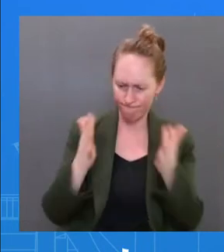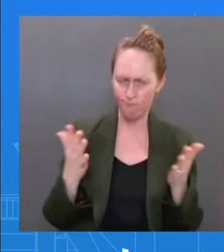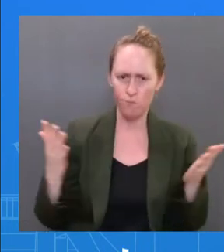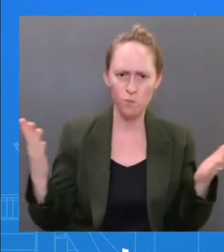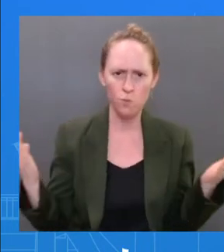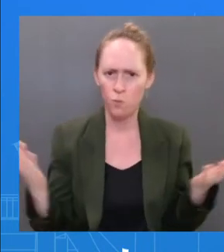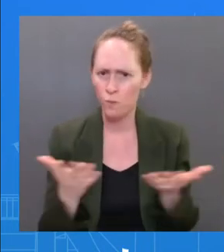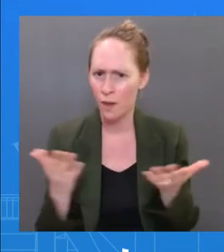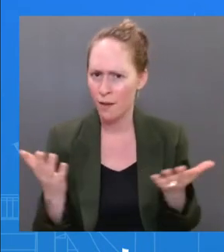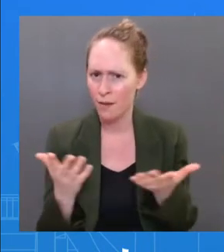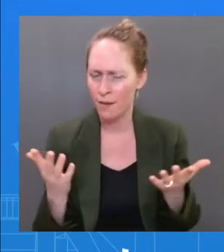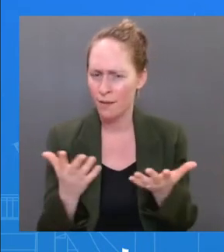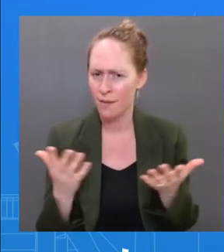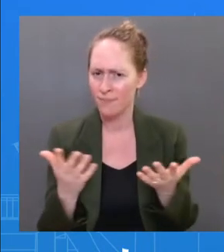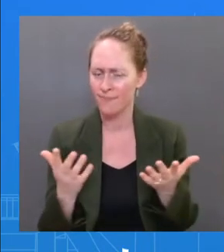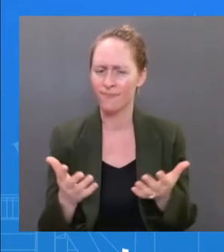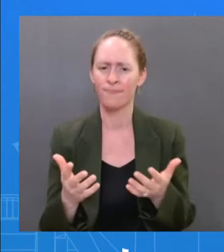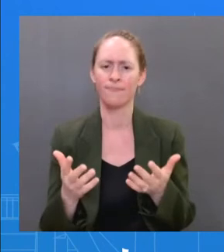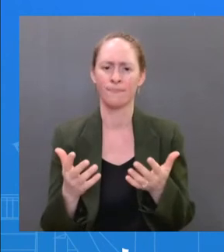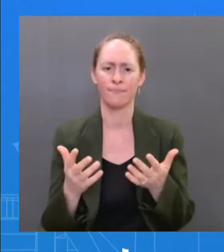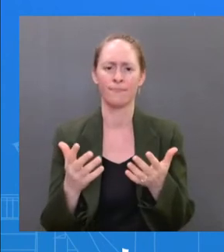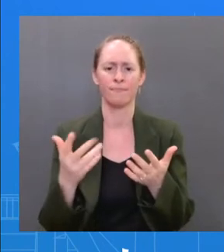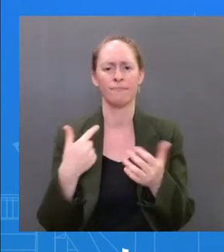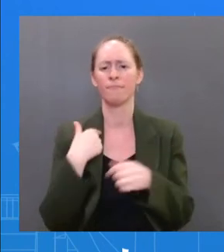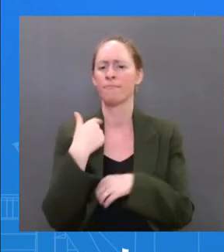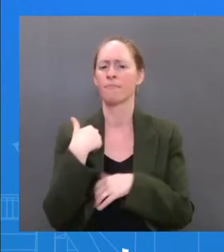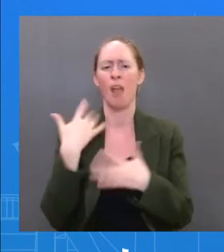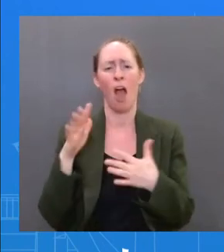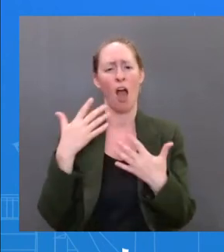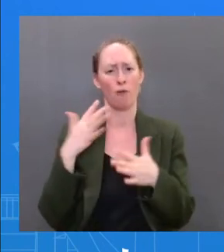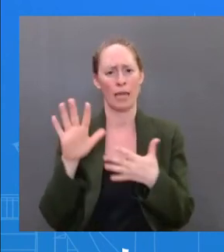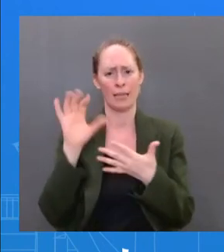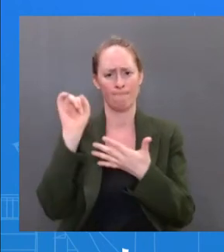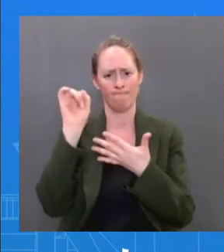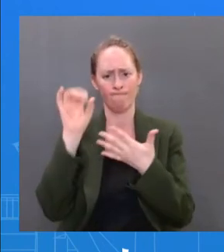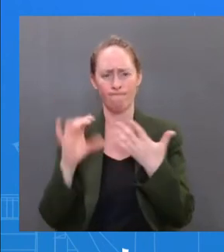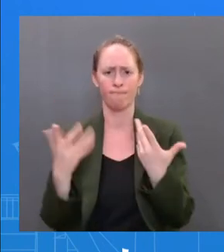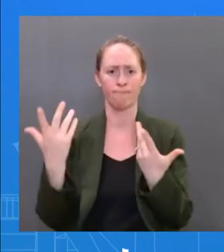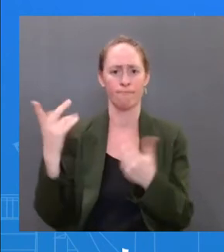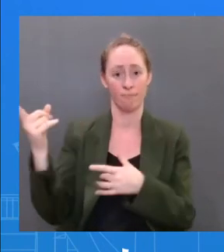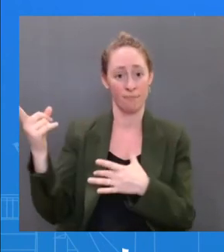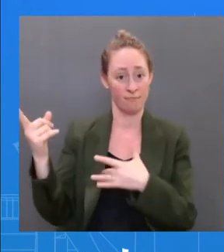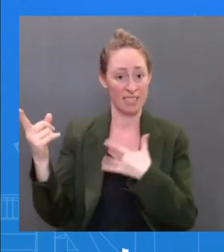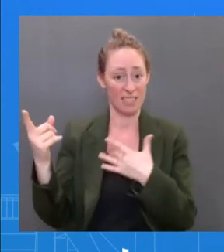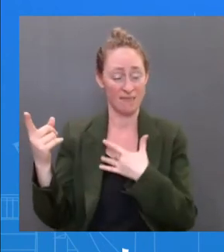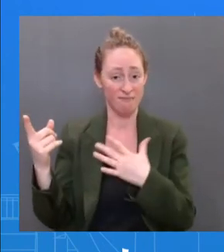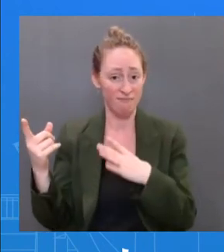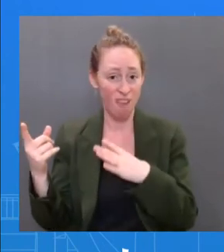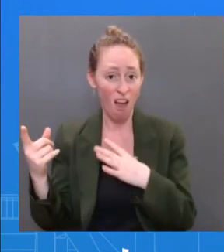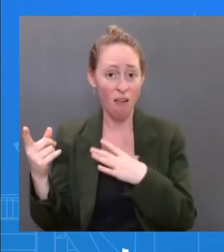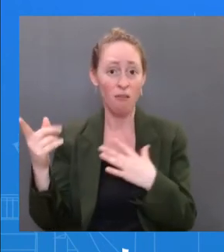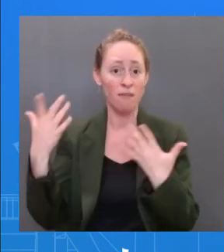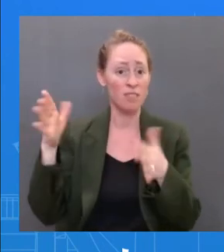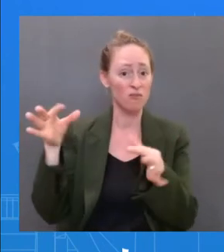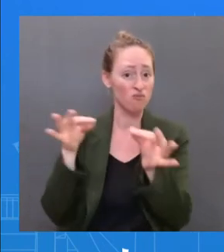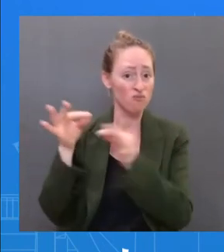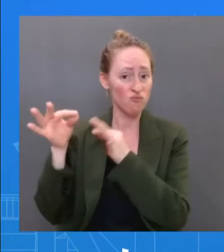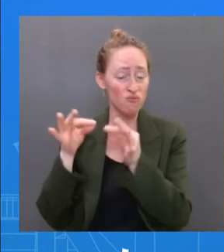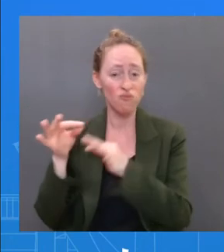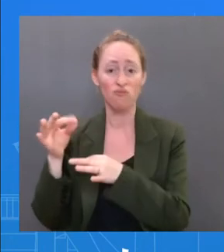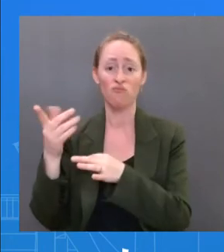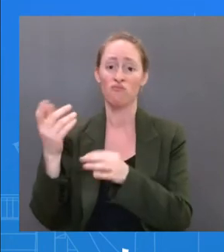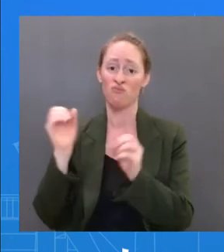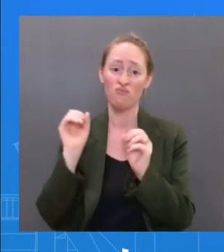he's doing. You've heard from him directly. We're going to continue to do that. We are going to do, you know, contact tracing as far